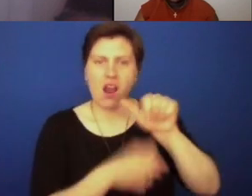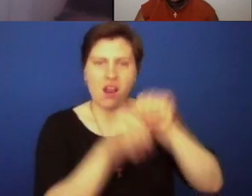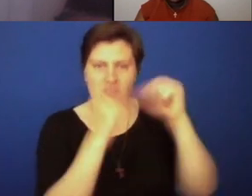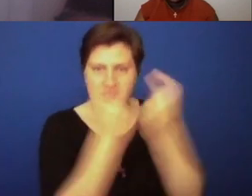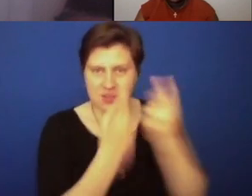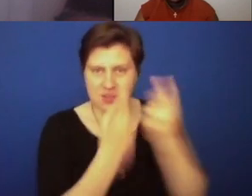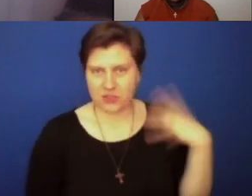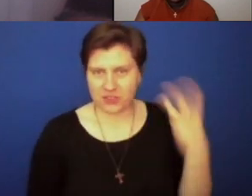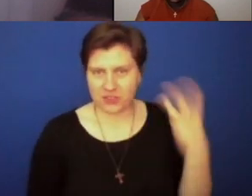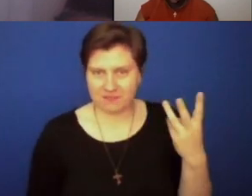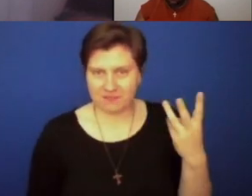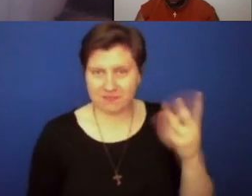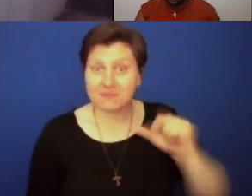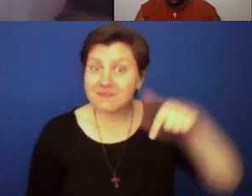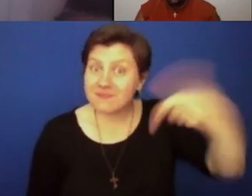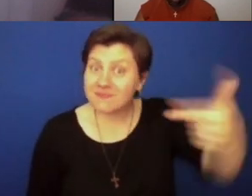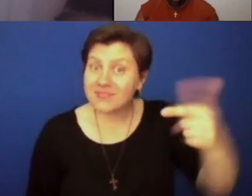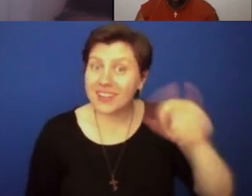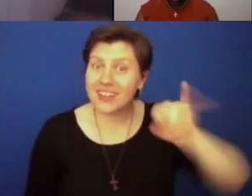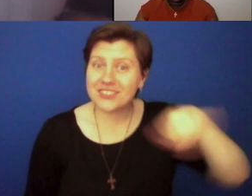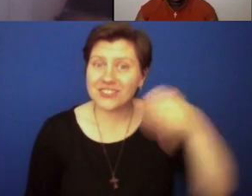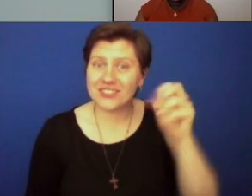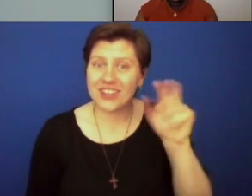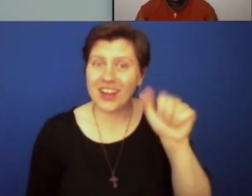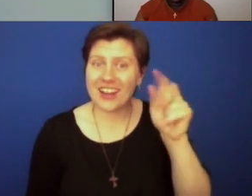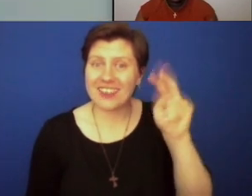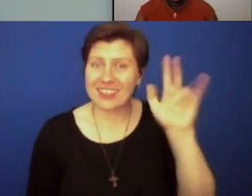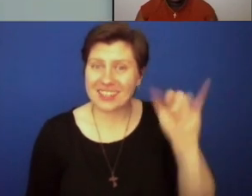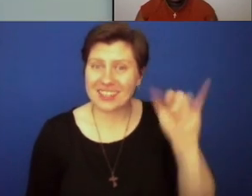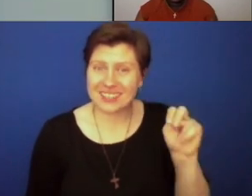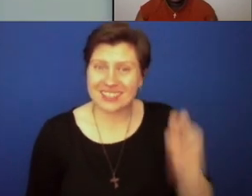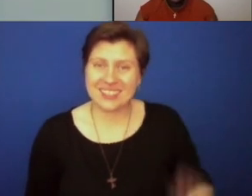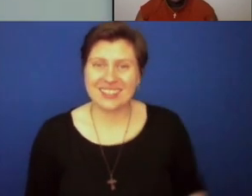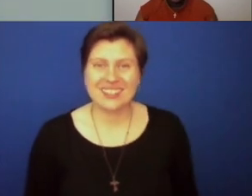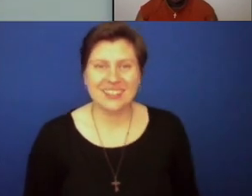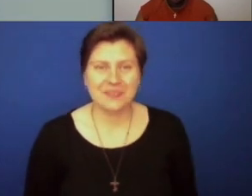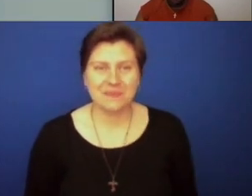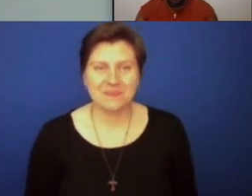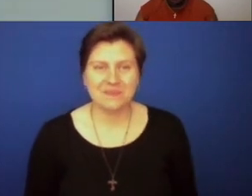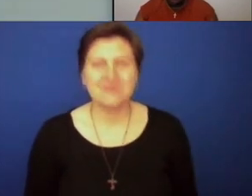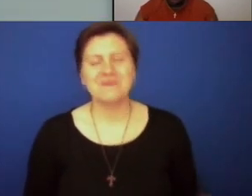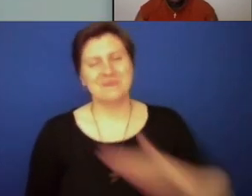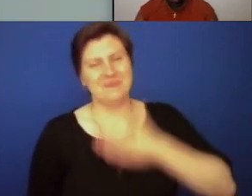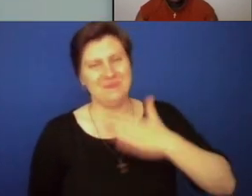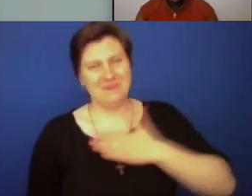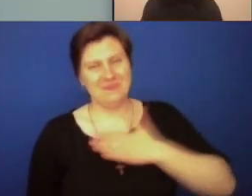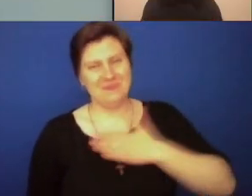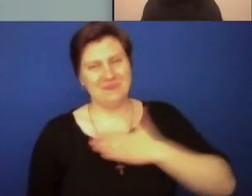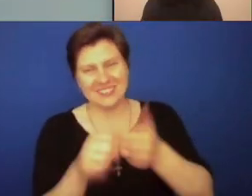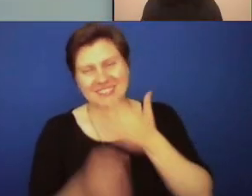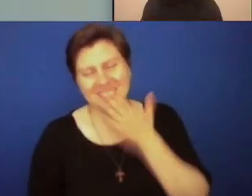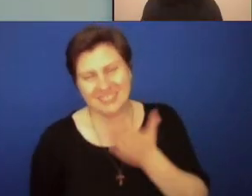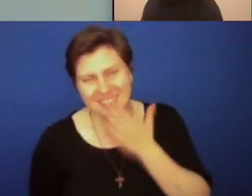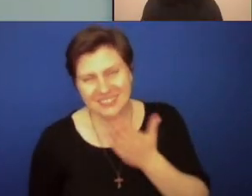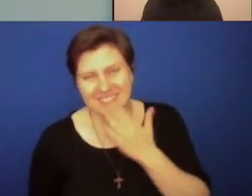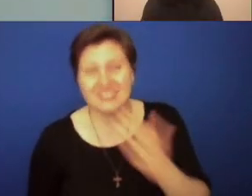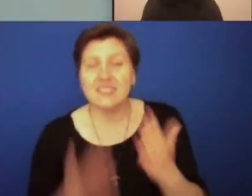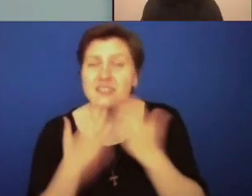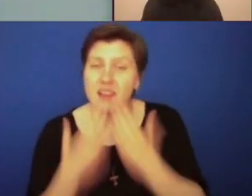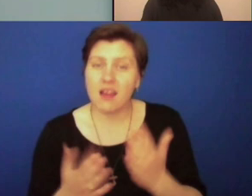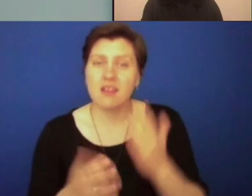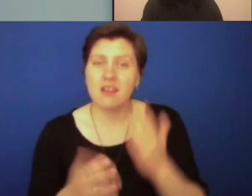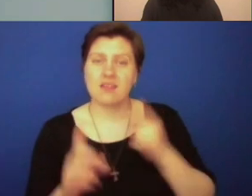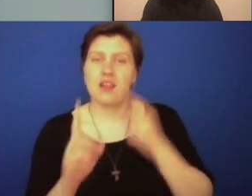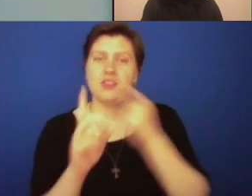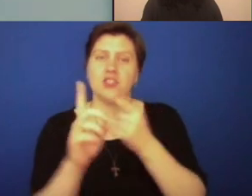more broadly. Over to you, Jonathan. Thanks so much, Kim. It's my pleasure to be with you. And I want to thank the Initiative on Catholic Social Thought